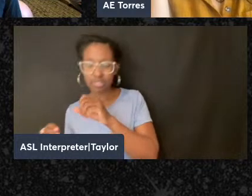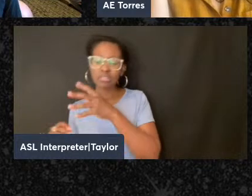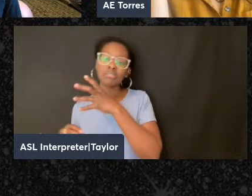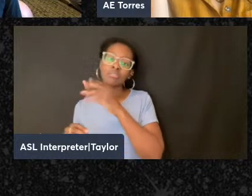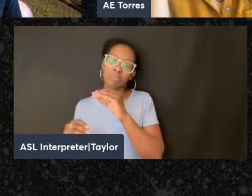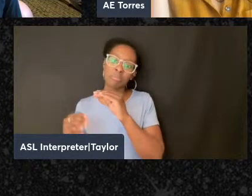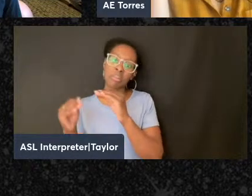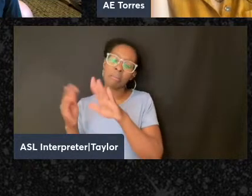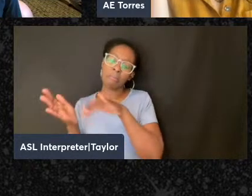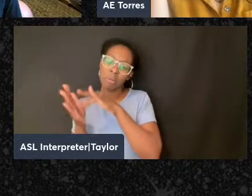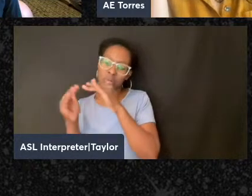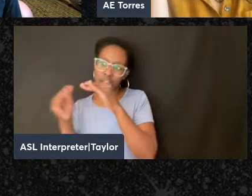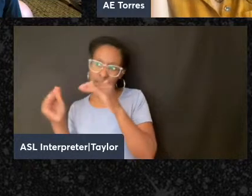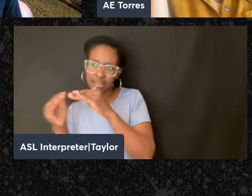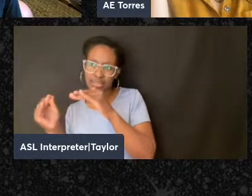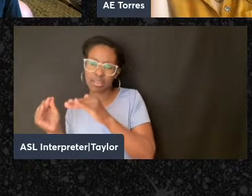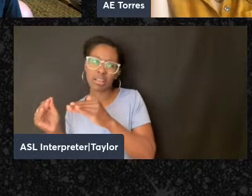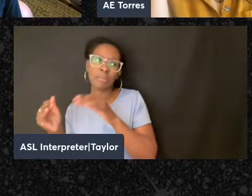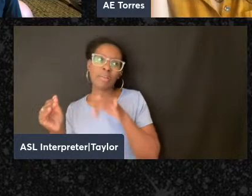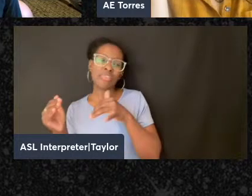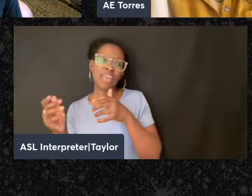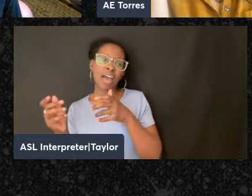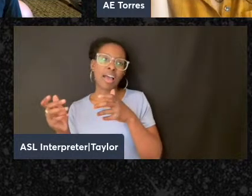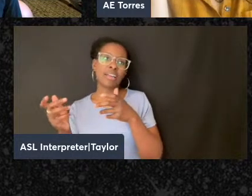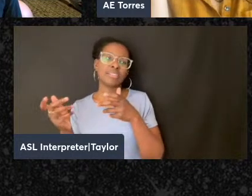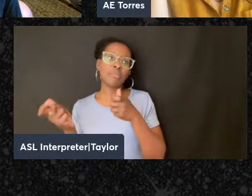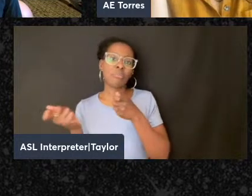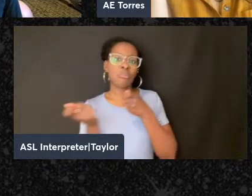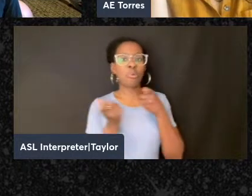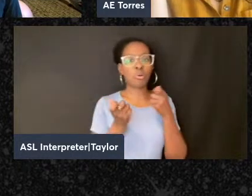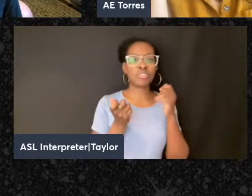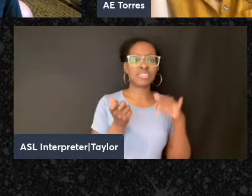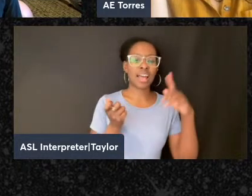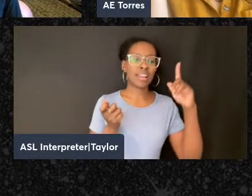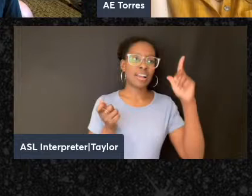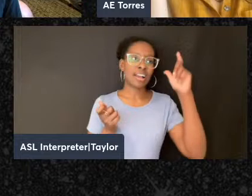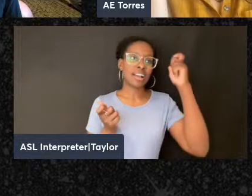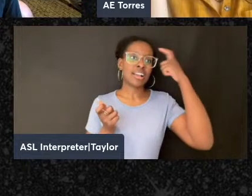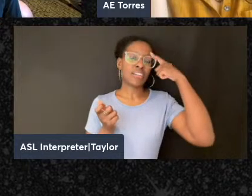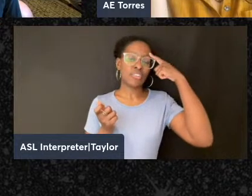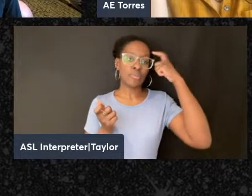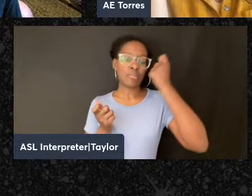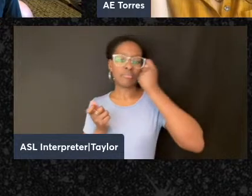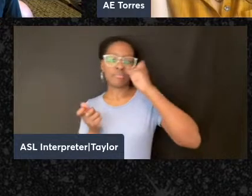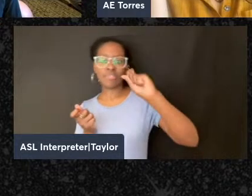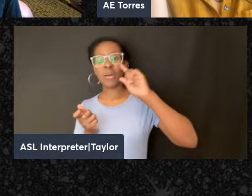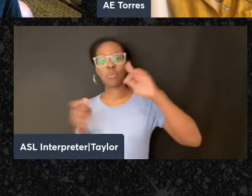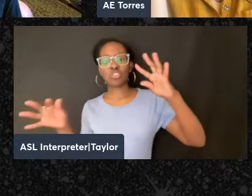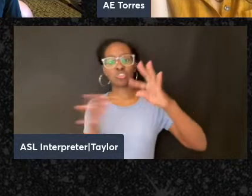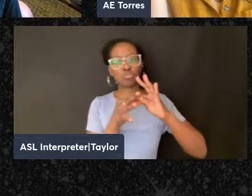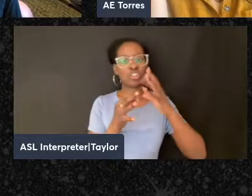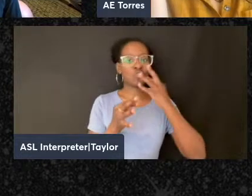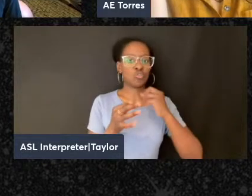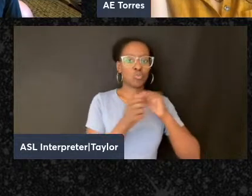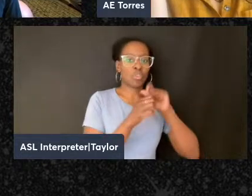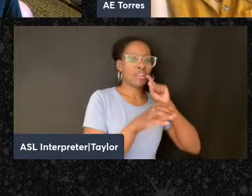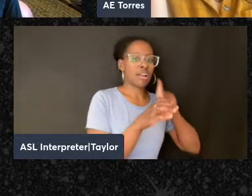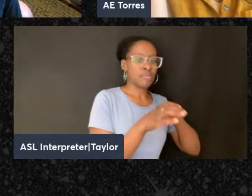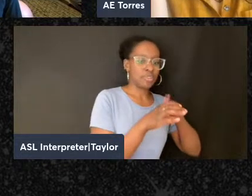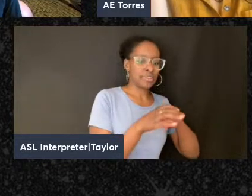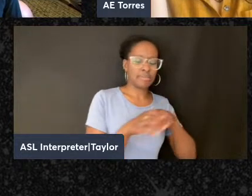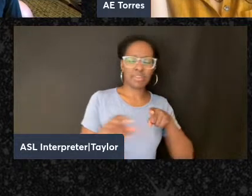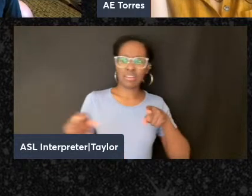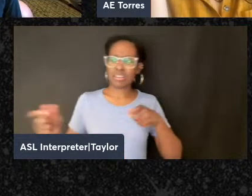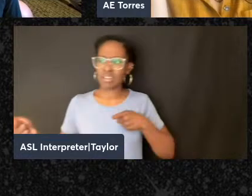of like actual government persecution that associates Jews with communism. And so put those things